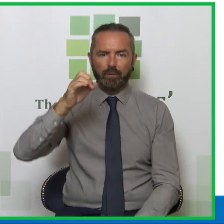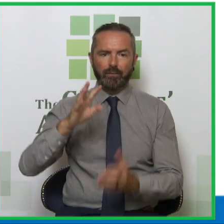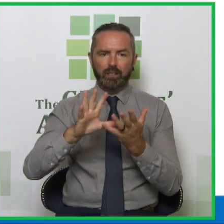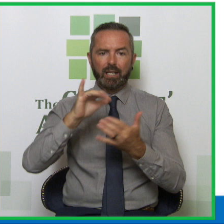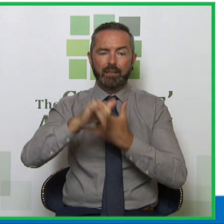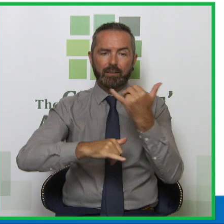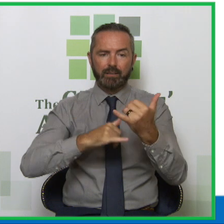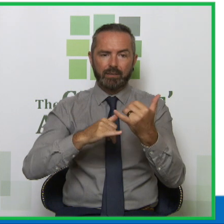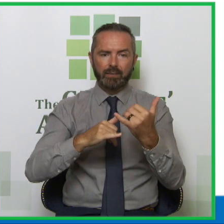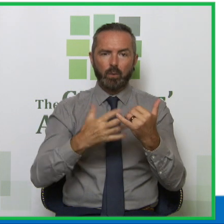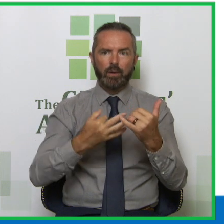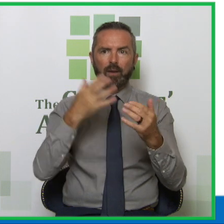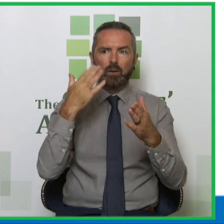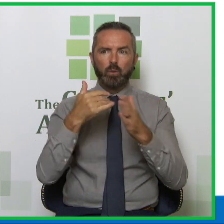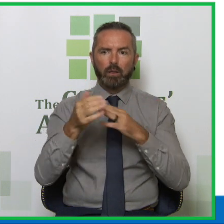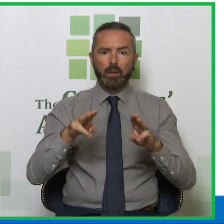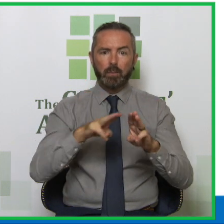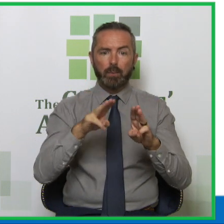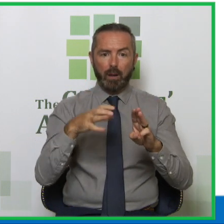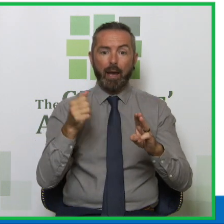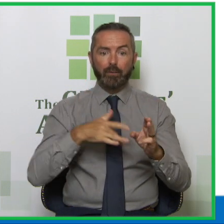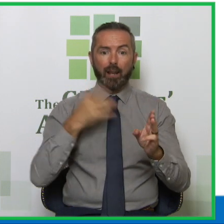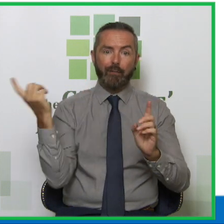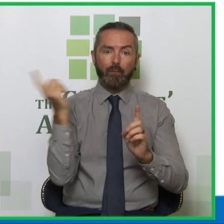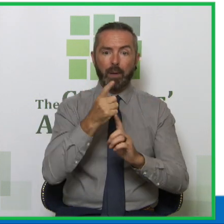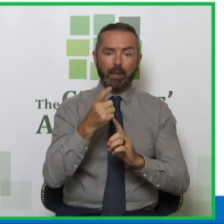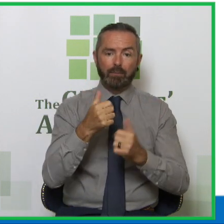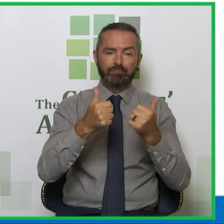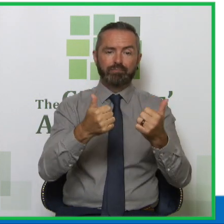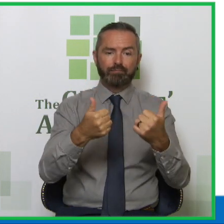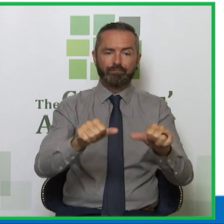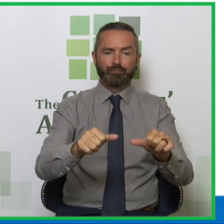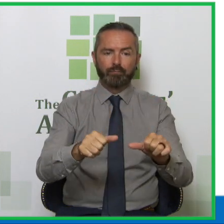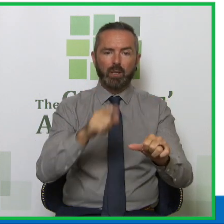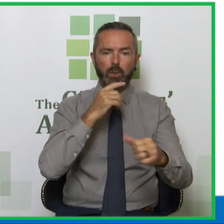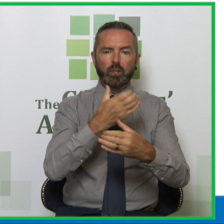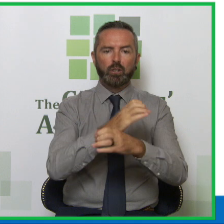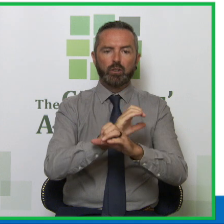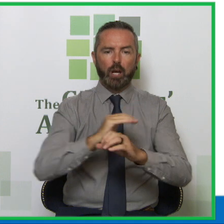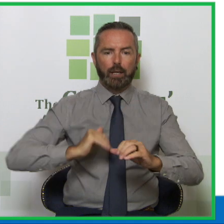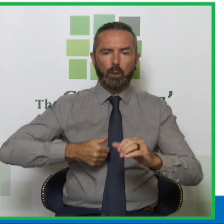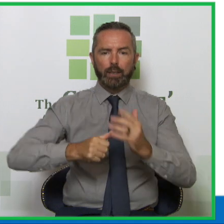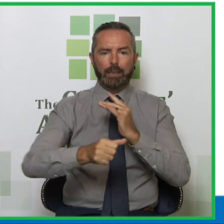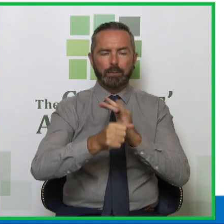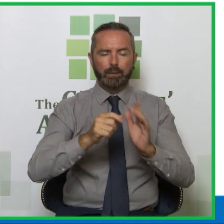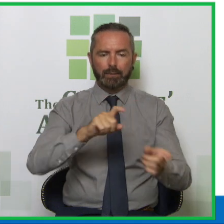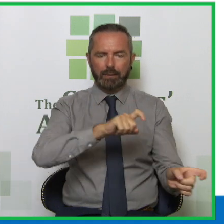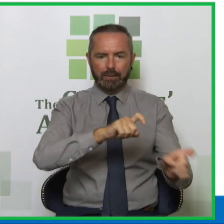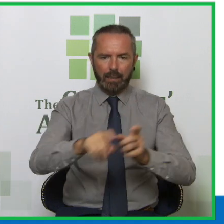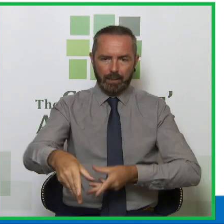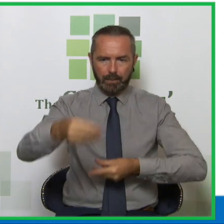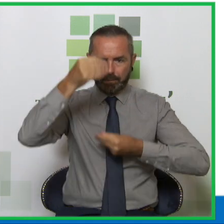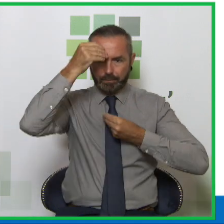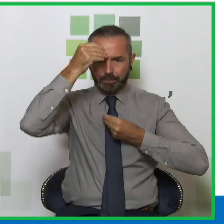that people, even though they're getting their lives back together, that their childhood experiences are remaining with them